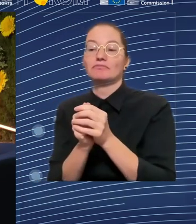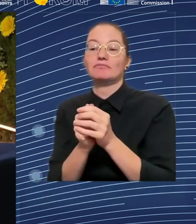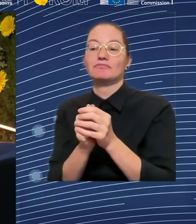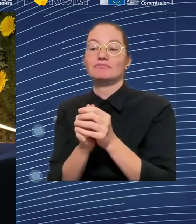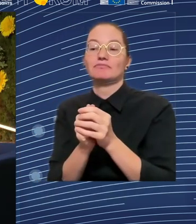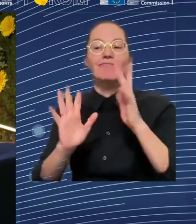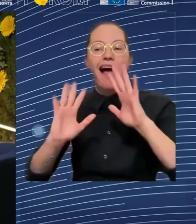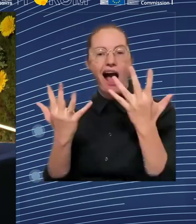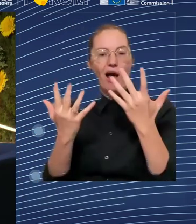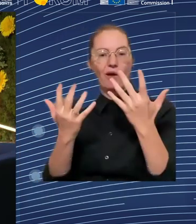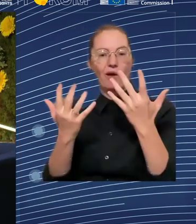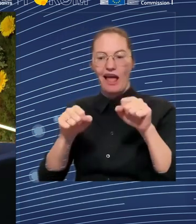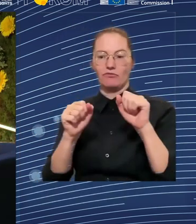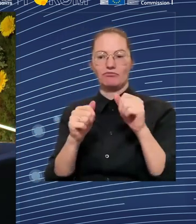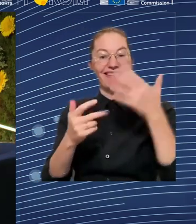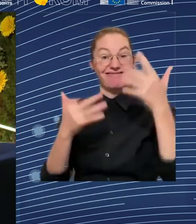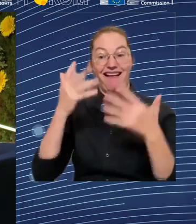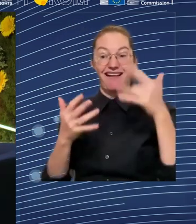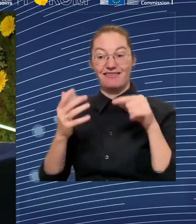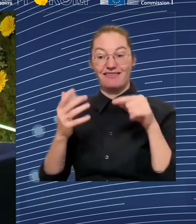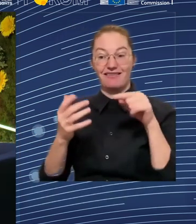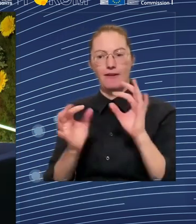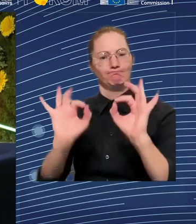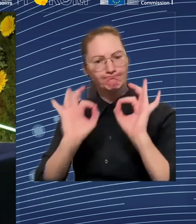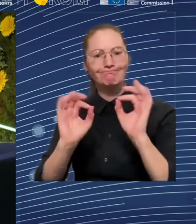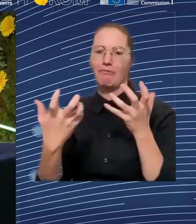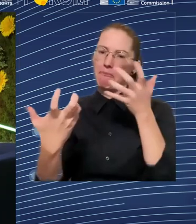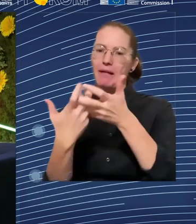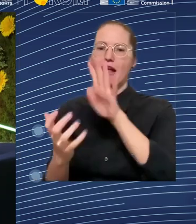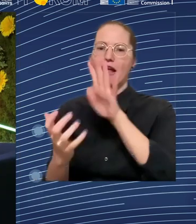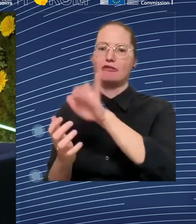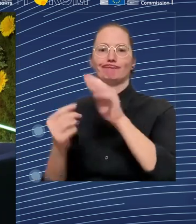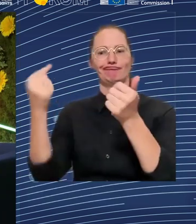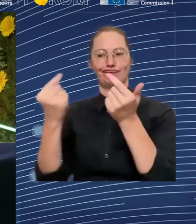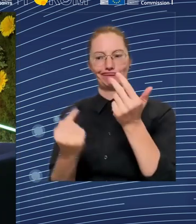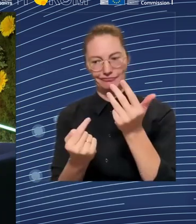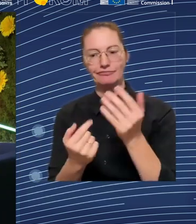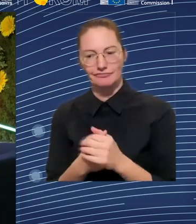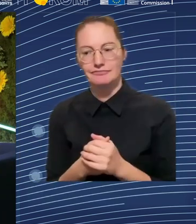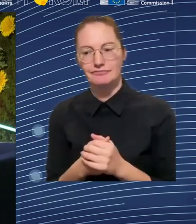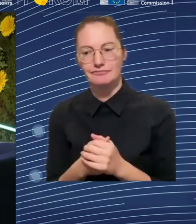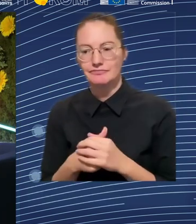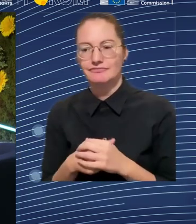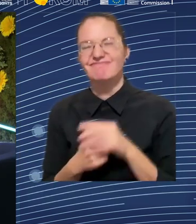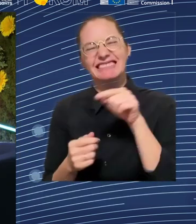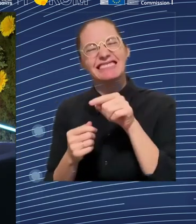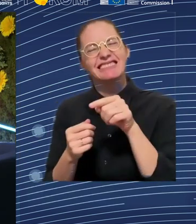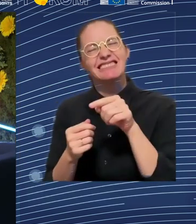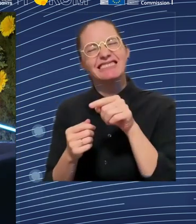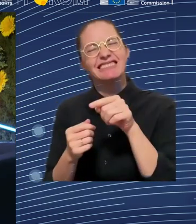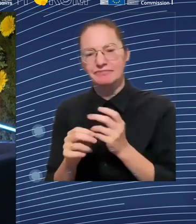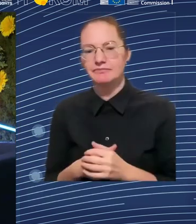and training programs do you consider as the most effective in order to address those persistent shortages?